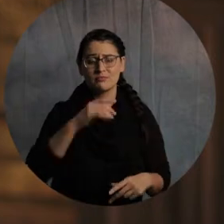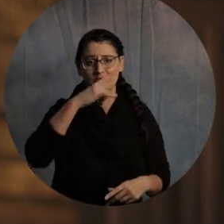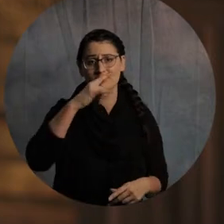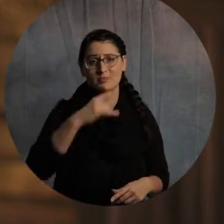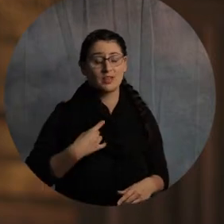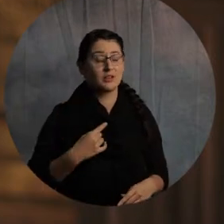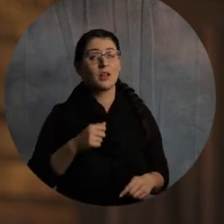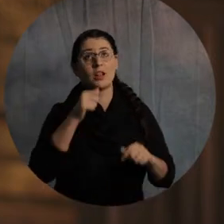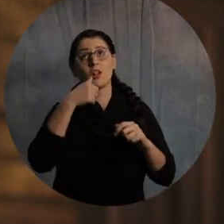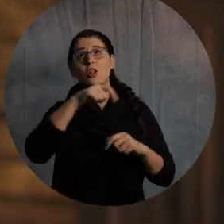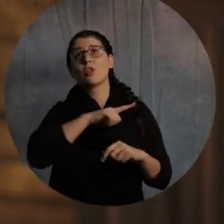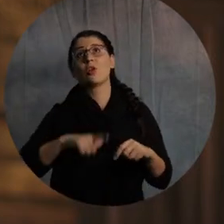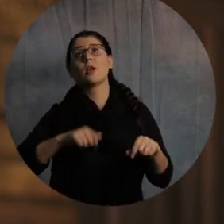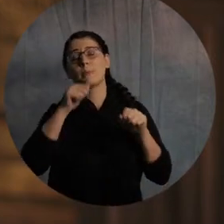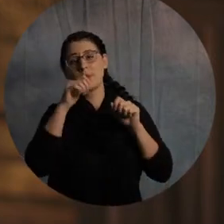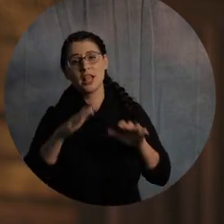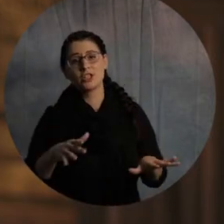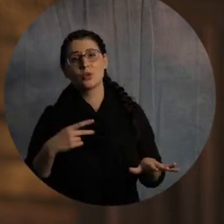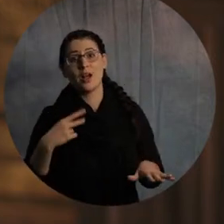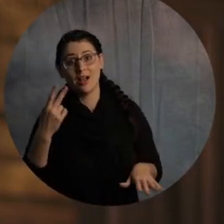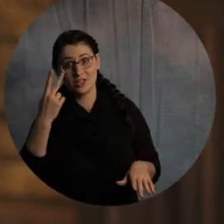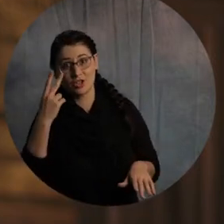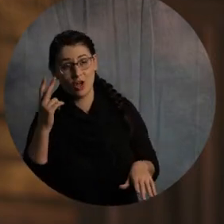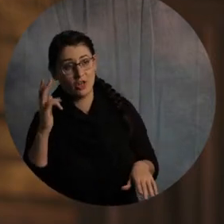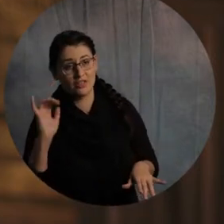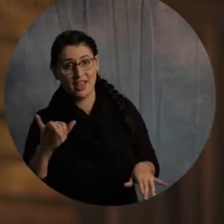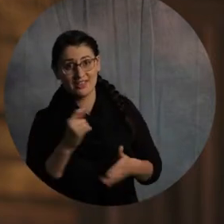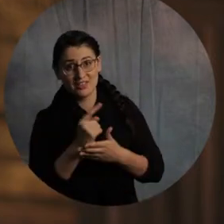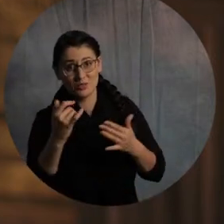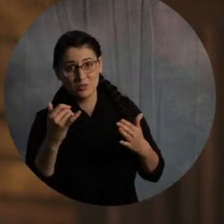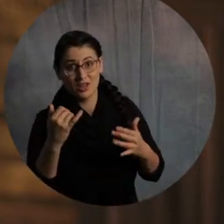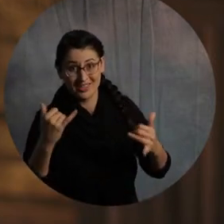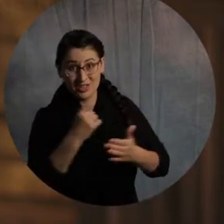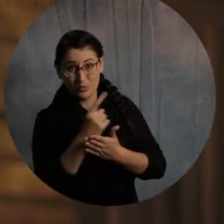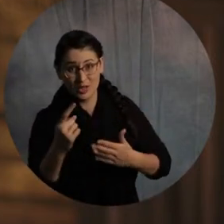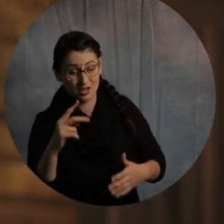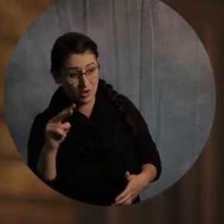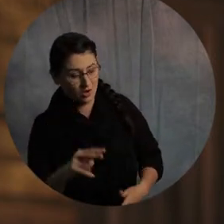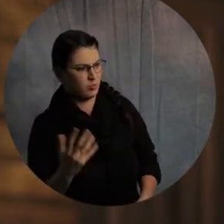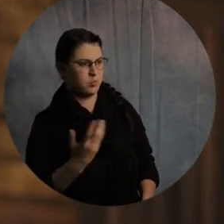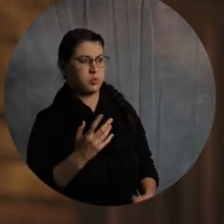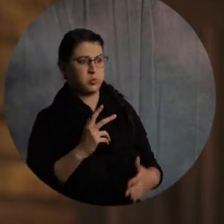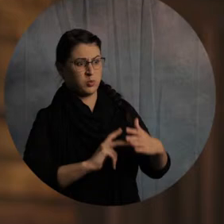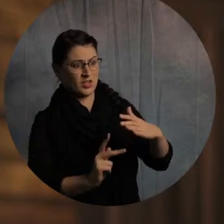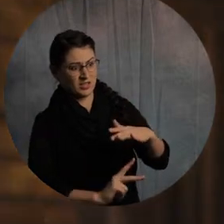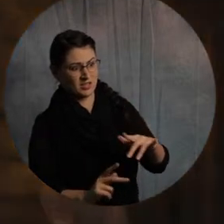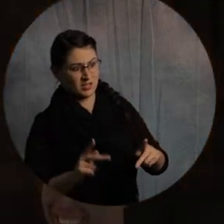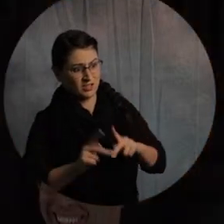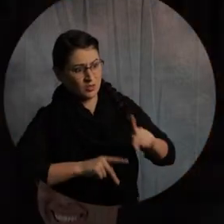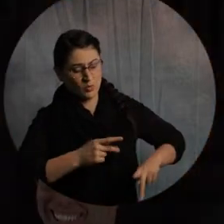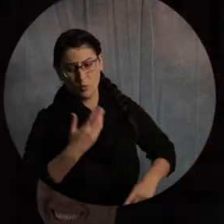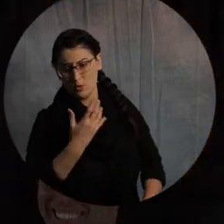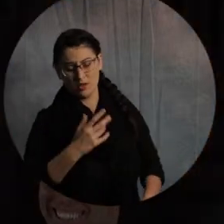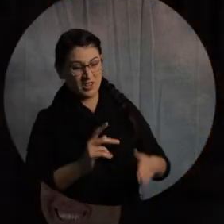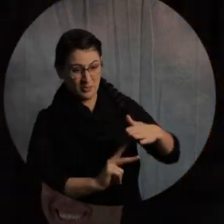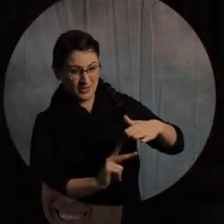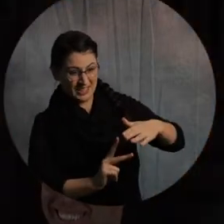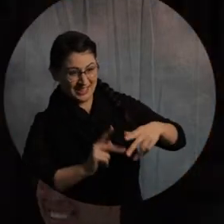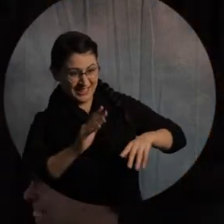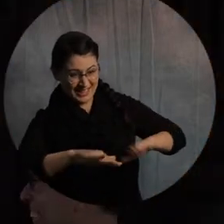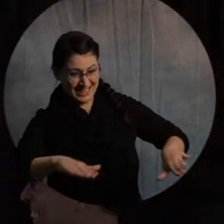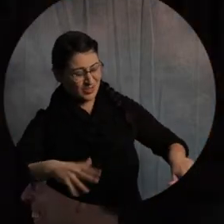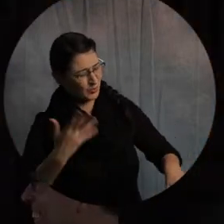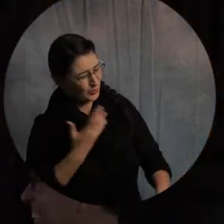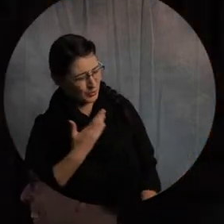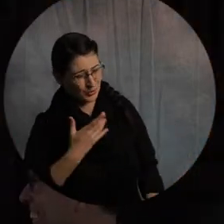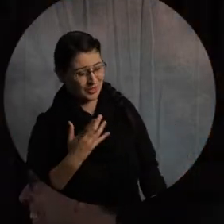Lord bless you. You're amazing. I slipped in there this week. Been there and done that. Yeah, you did that for a long time, dude. I went into